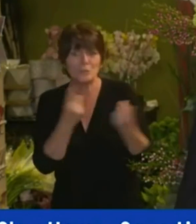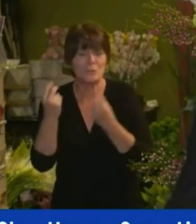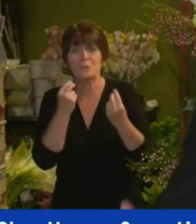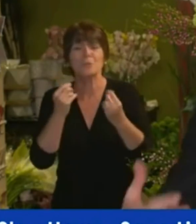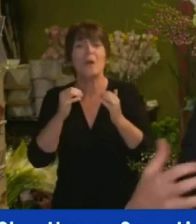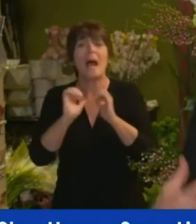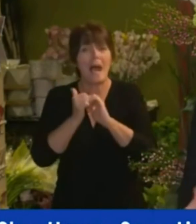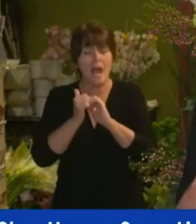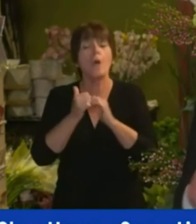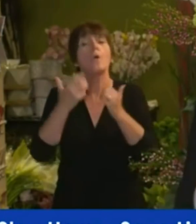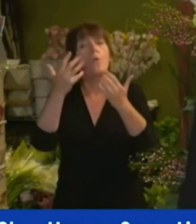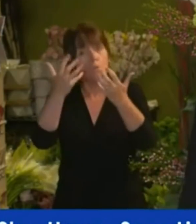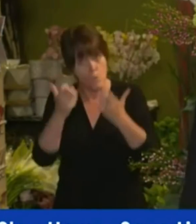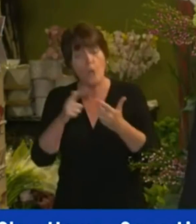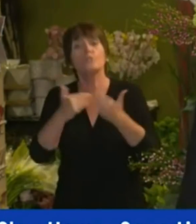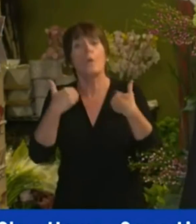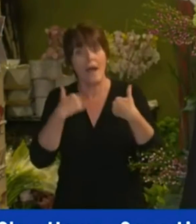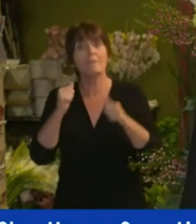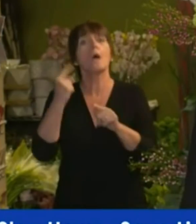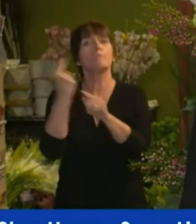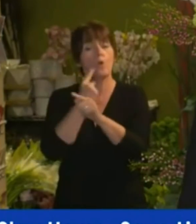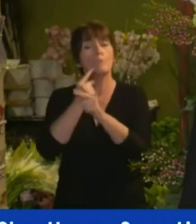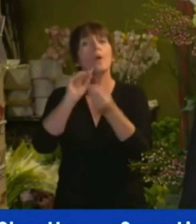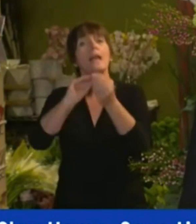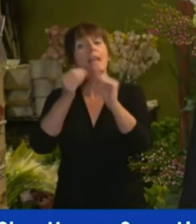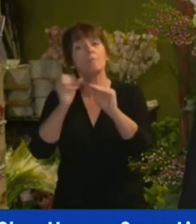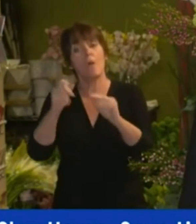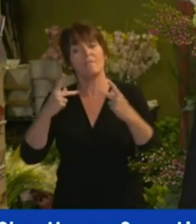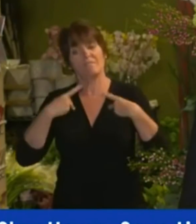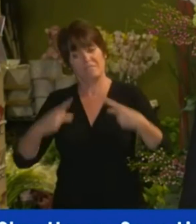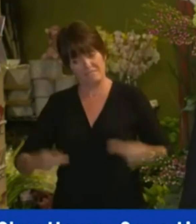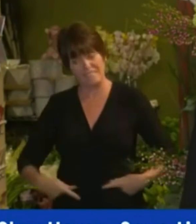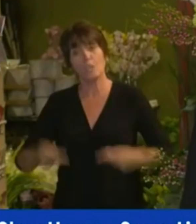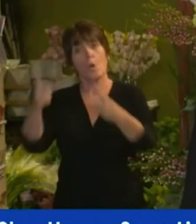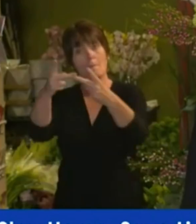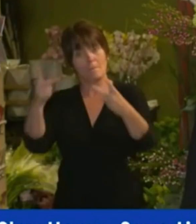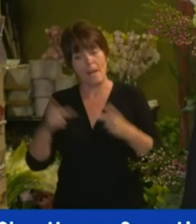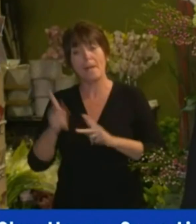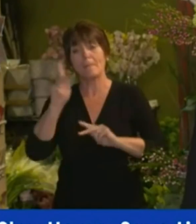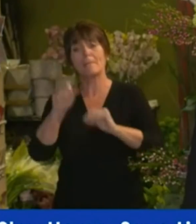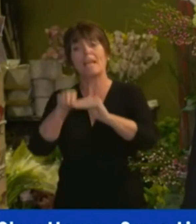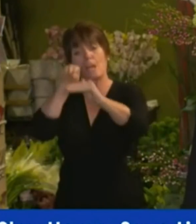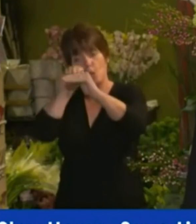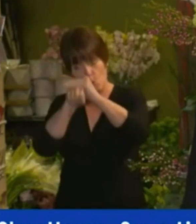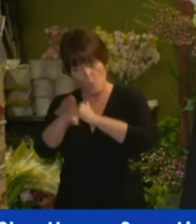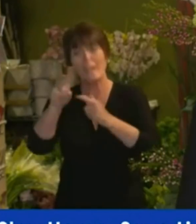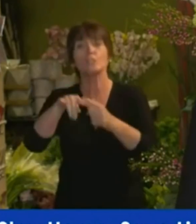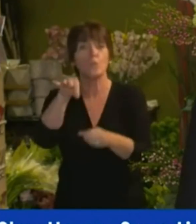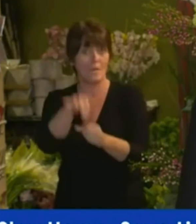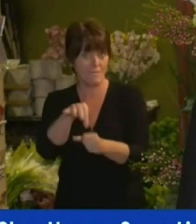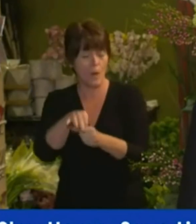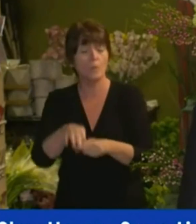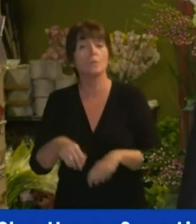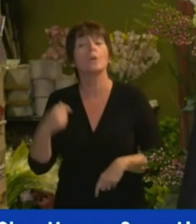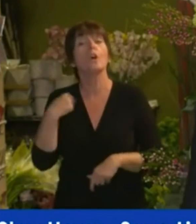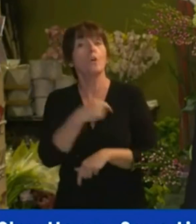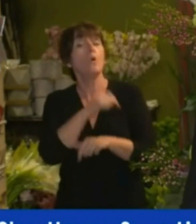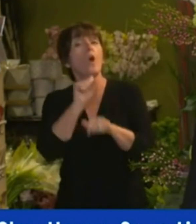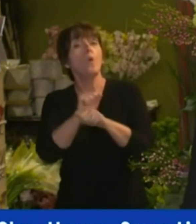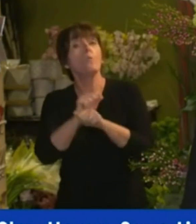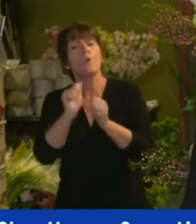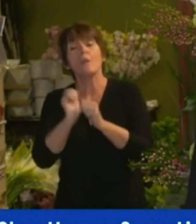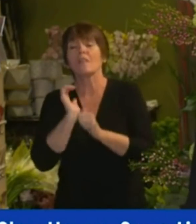option. We still want to have the appropriate number of physical sites for people to vote as well. We've been working with our